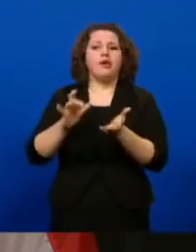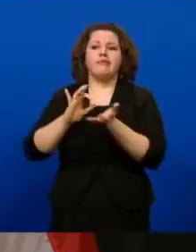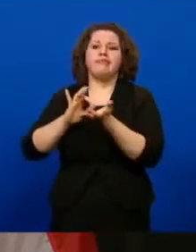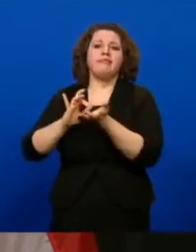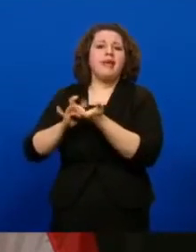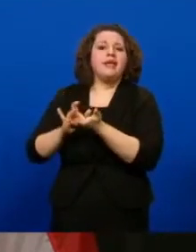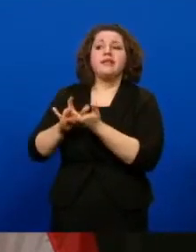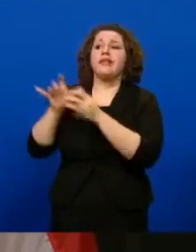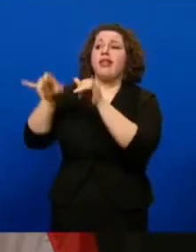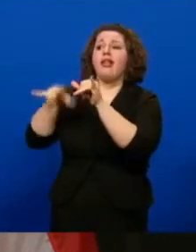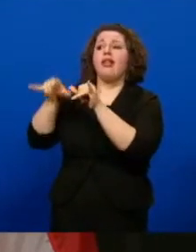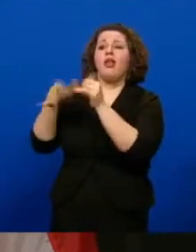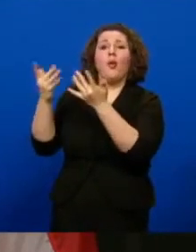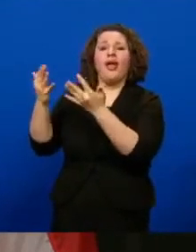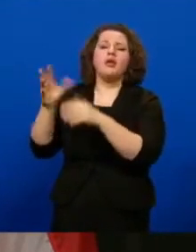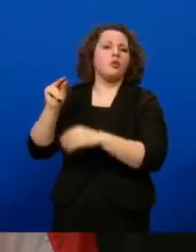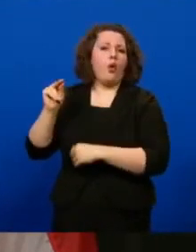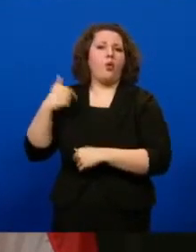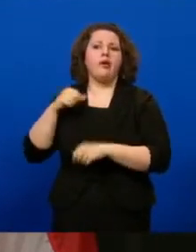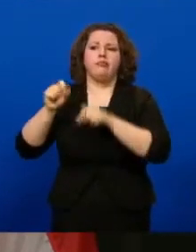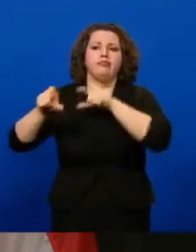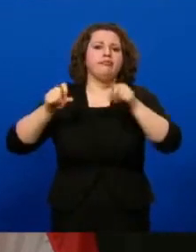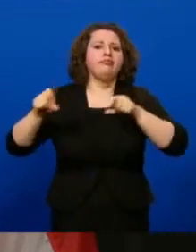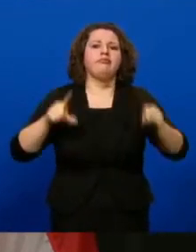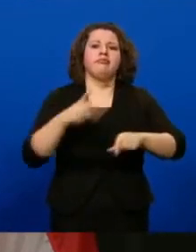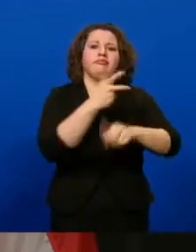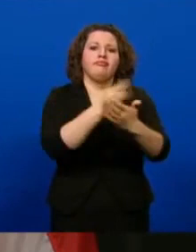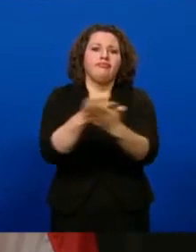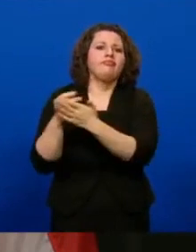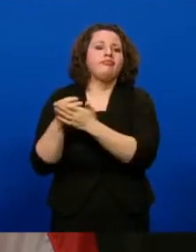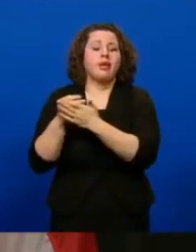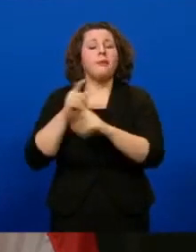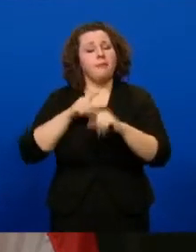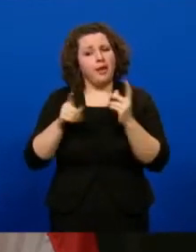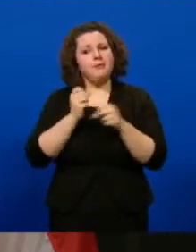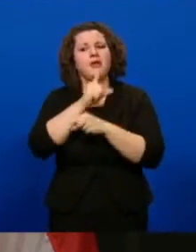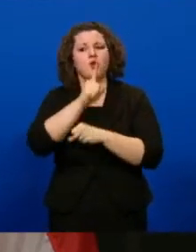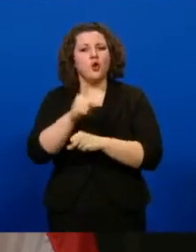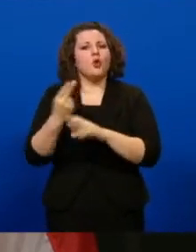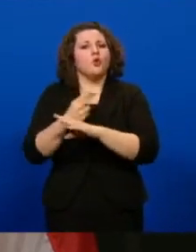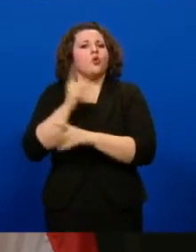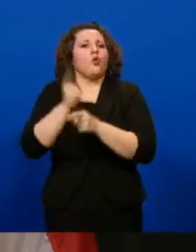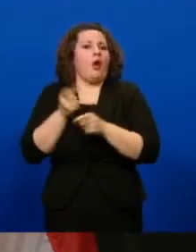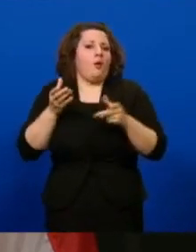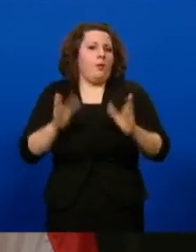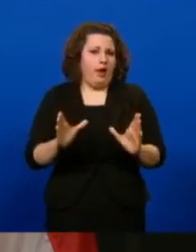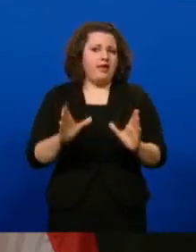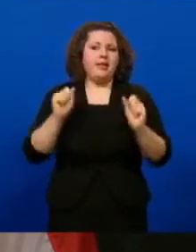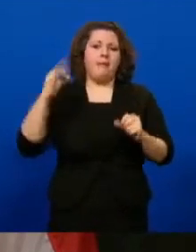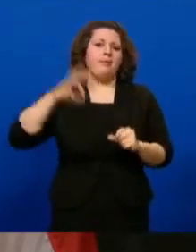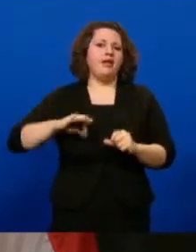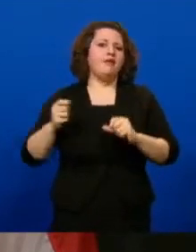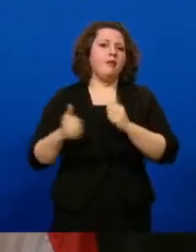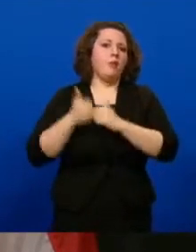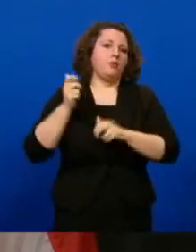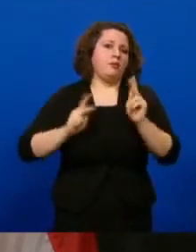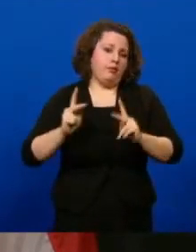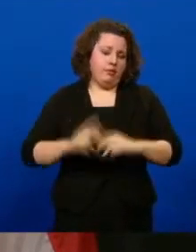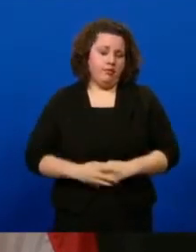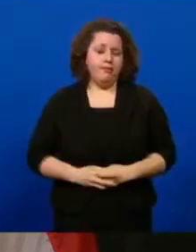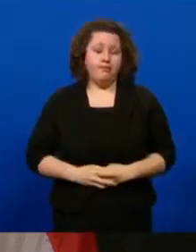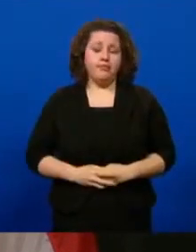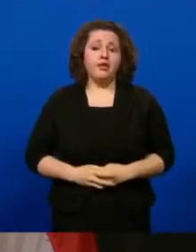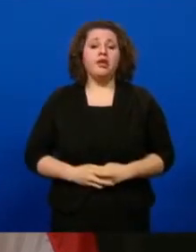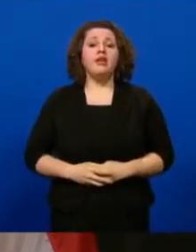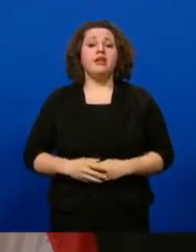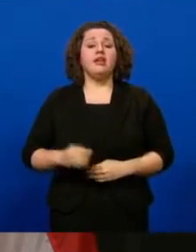on shelves, but we want to continue to ensure thoughtful use of the vaccine that provides the greatest benefit to all Iowans. As